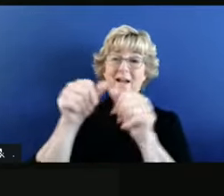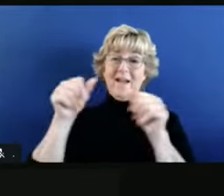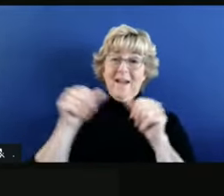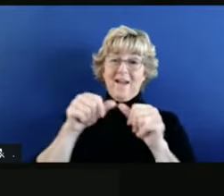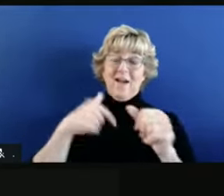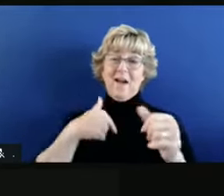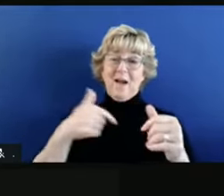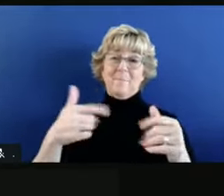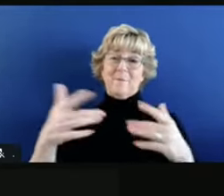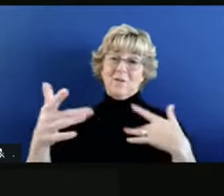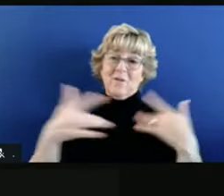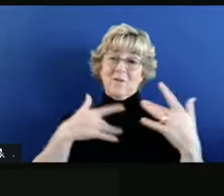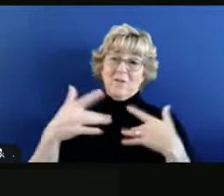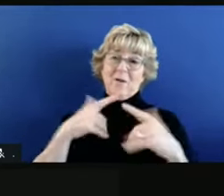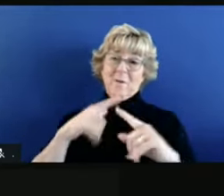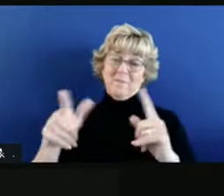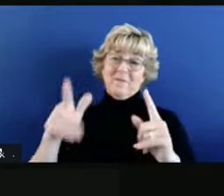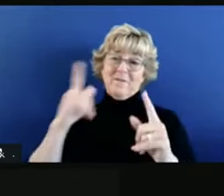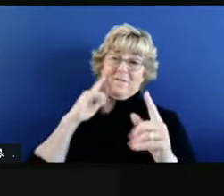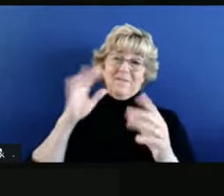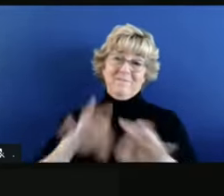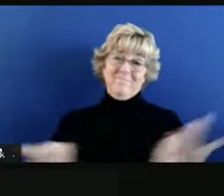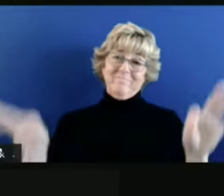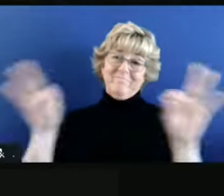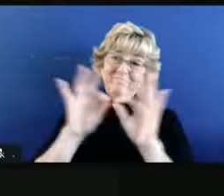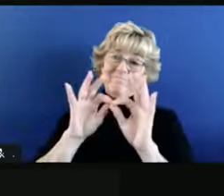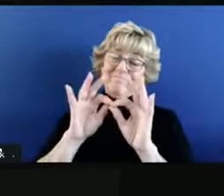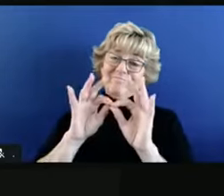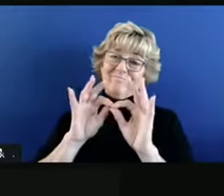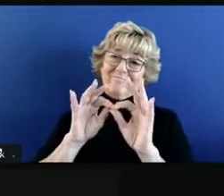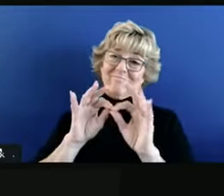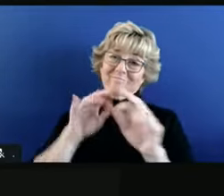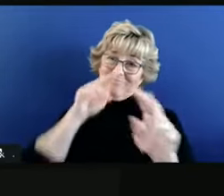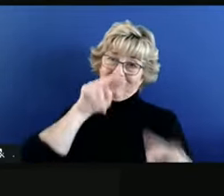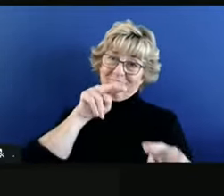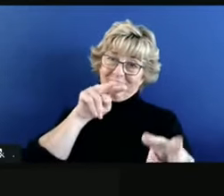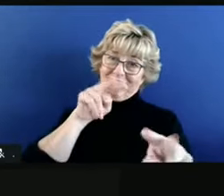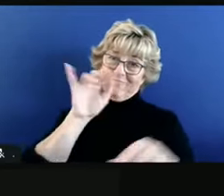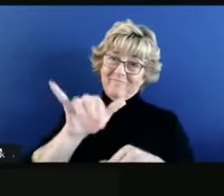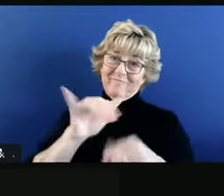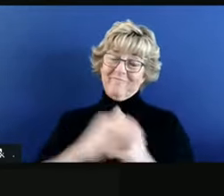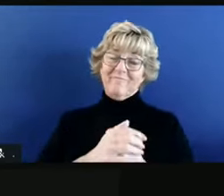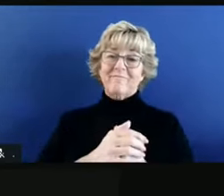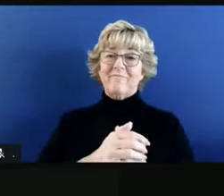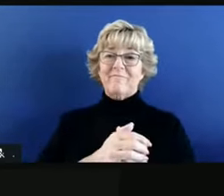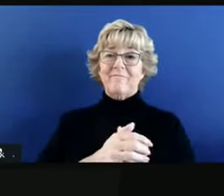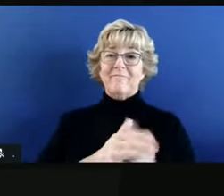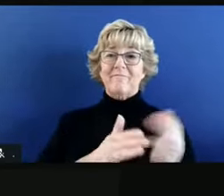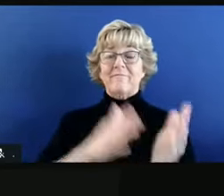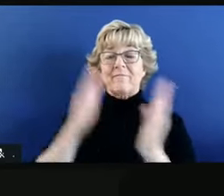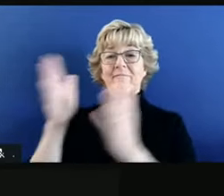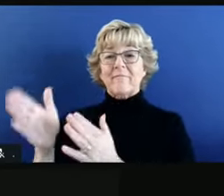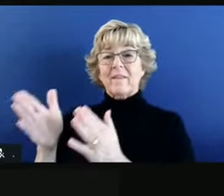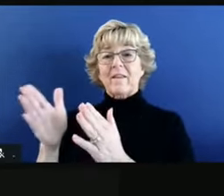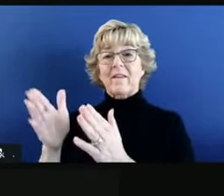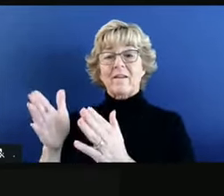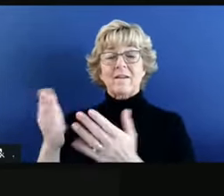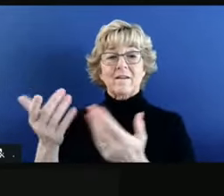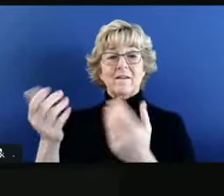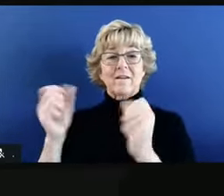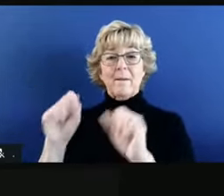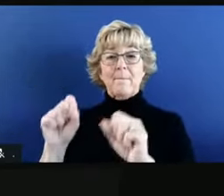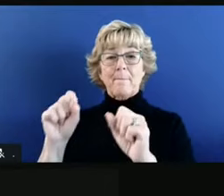be concerned, but I think that it's an important place to constantly look. The notion that potentially